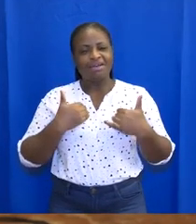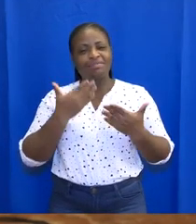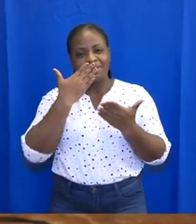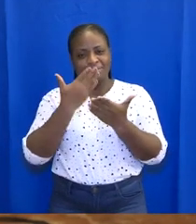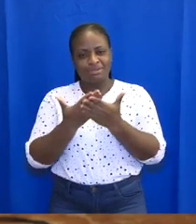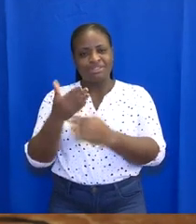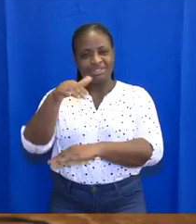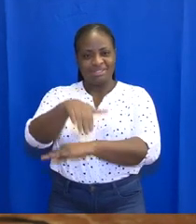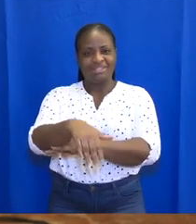night. Thank you.